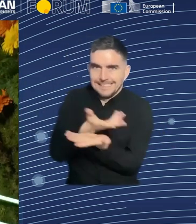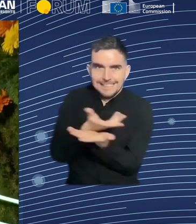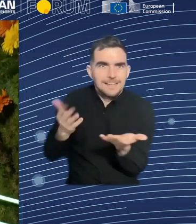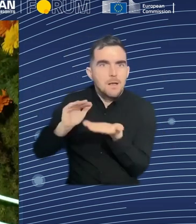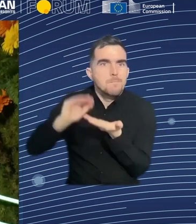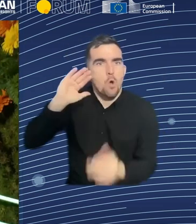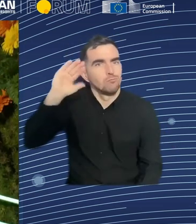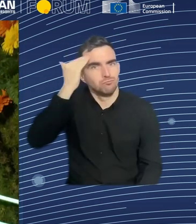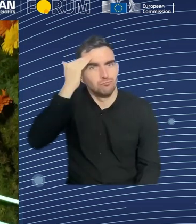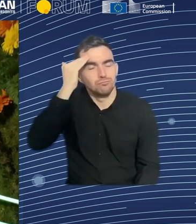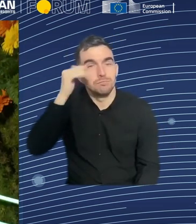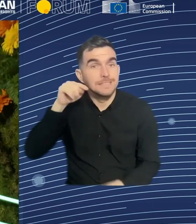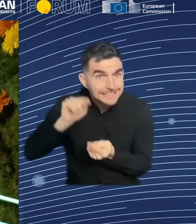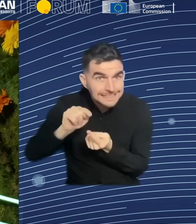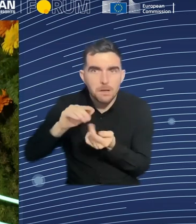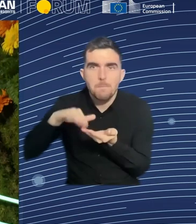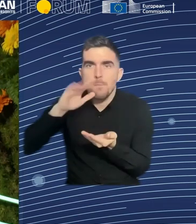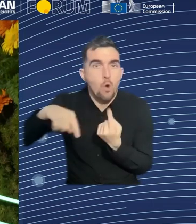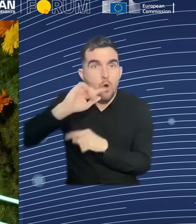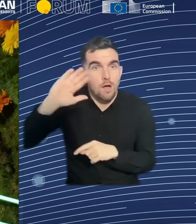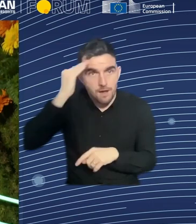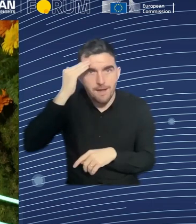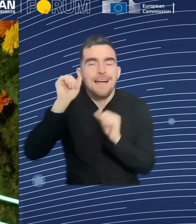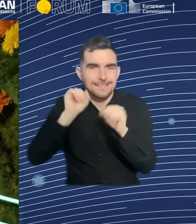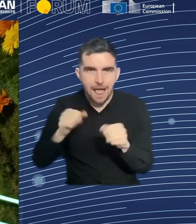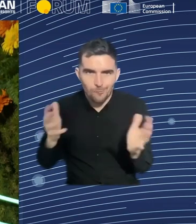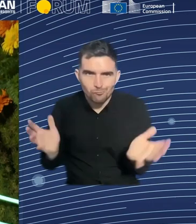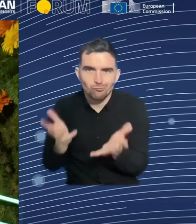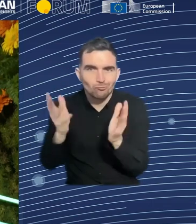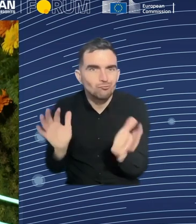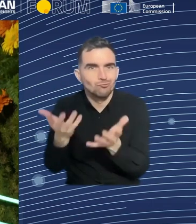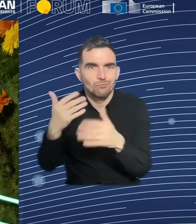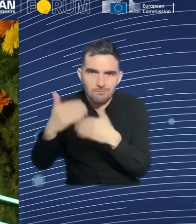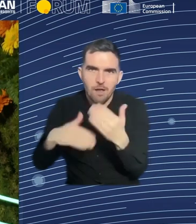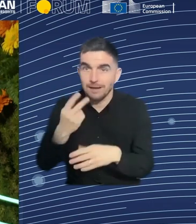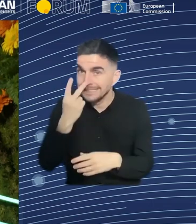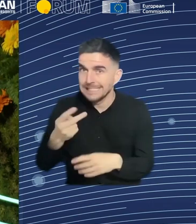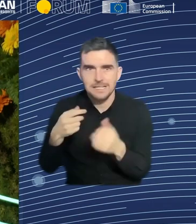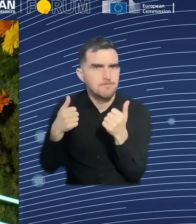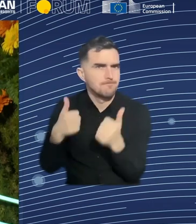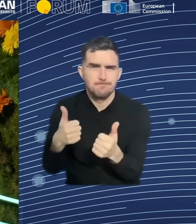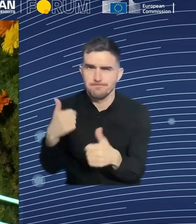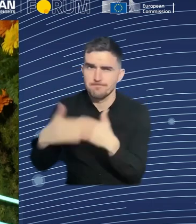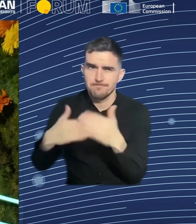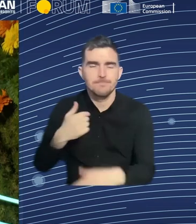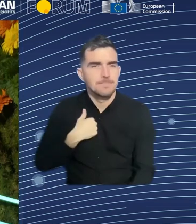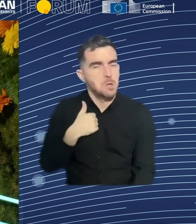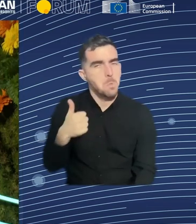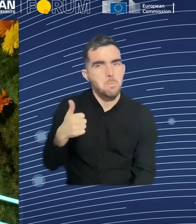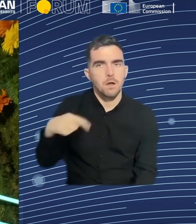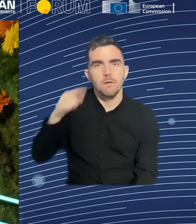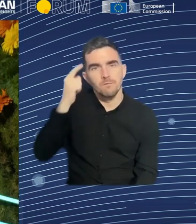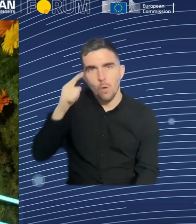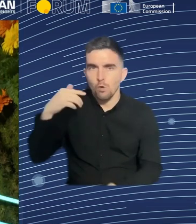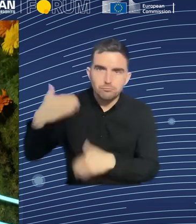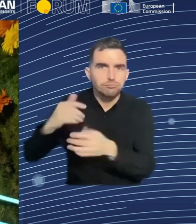transformation. That's a very good way of putting it. Well, we know it's even harder to engage in training those that may need